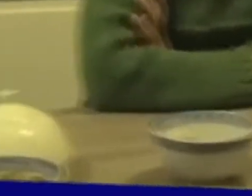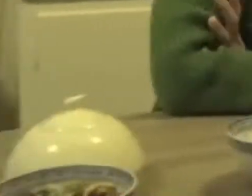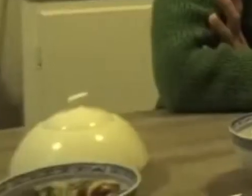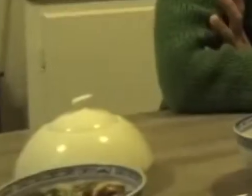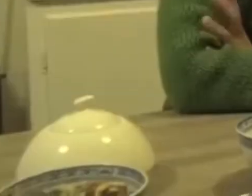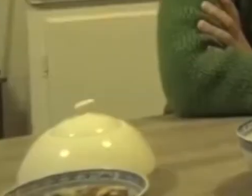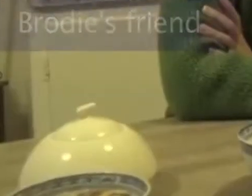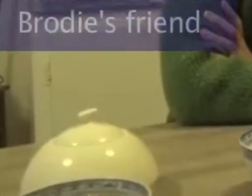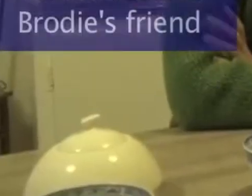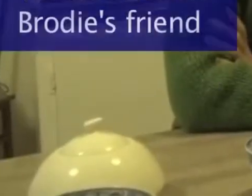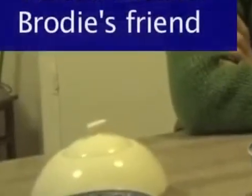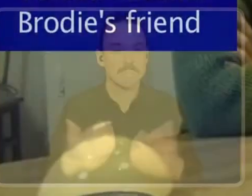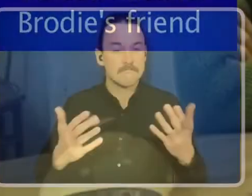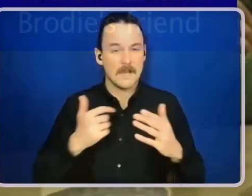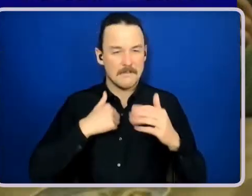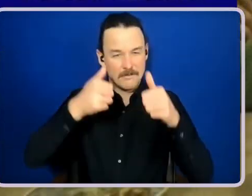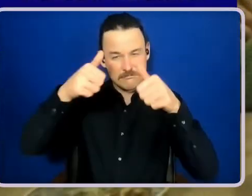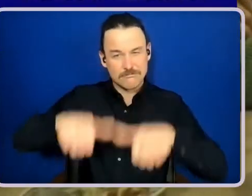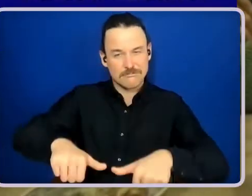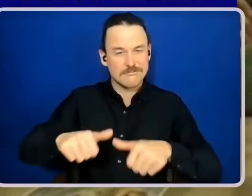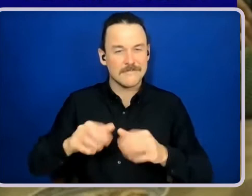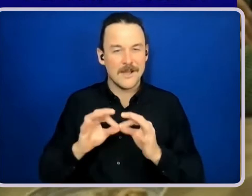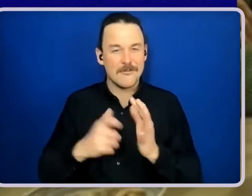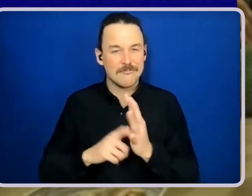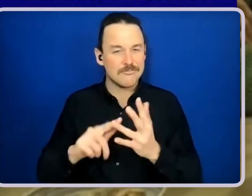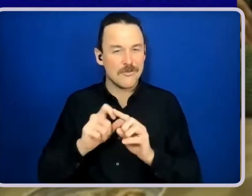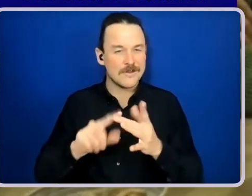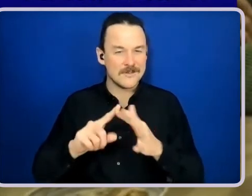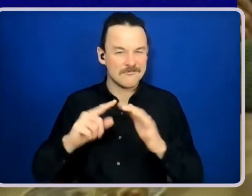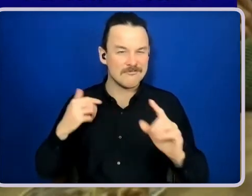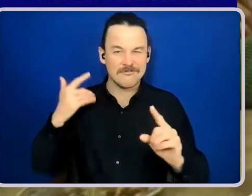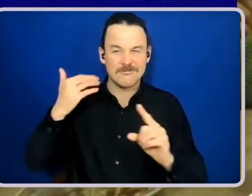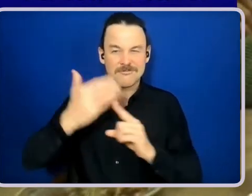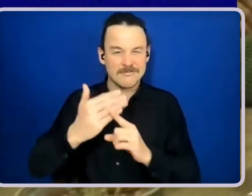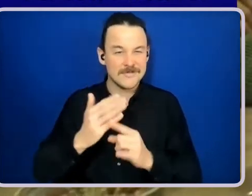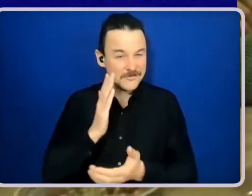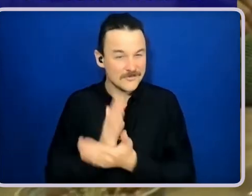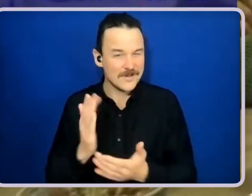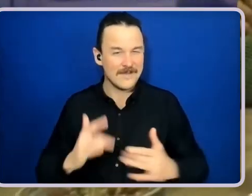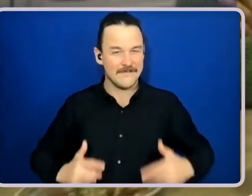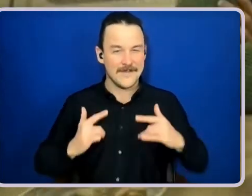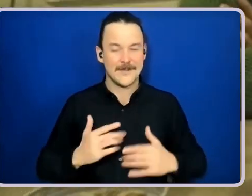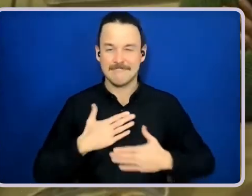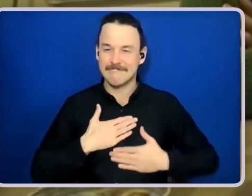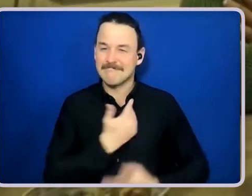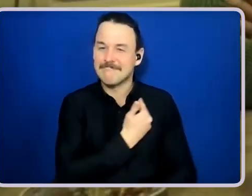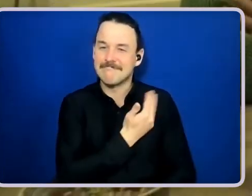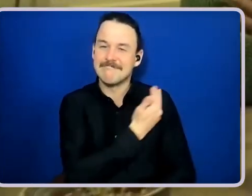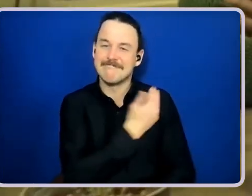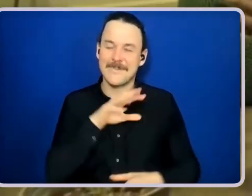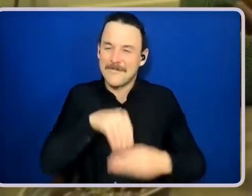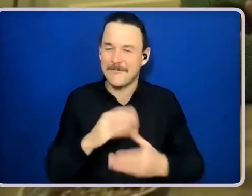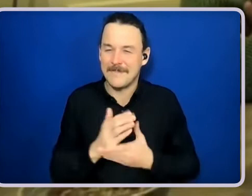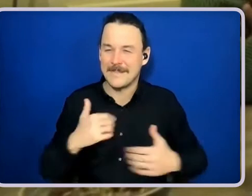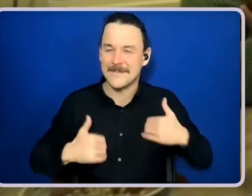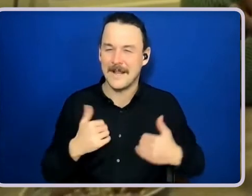I've known Brodie for some time and I just feel it's just an honour to be a part of something so exciting and beneficial for him, but also for